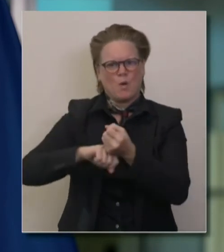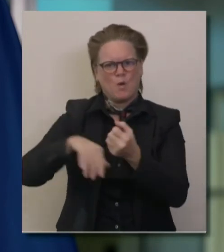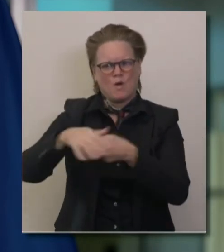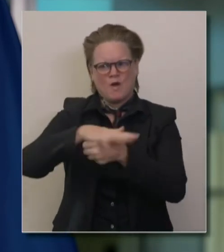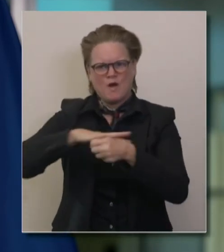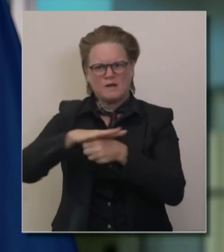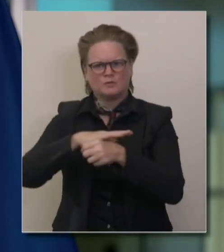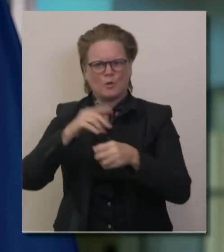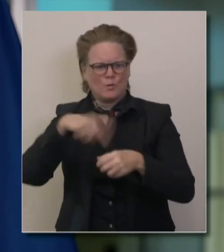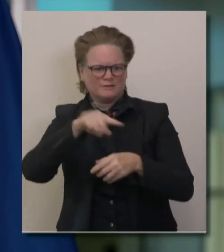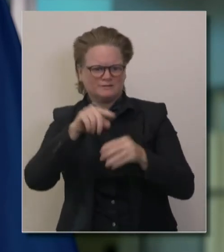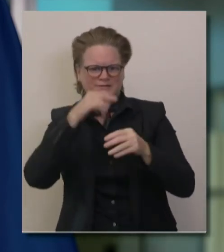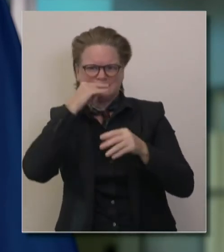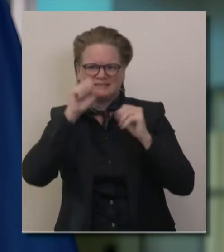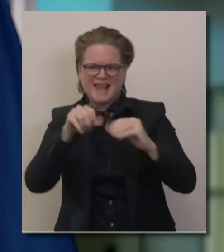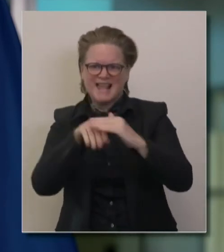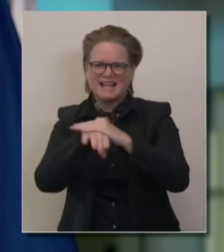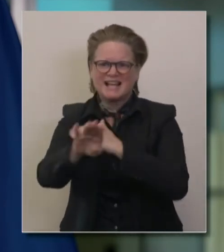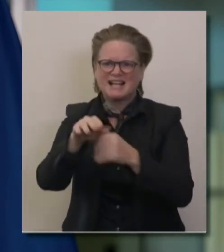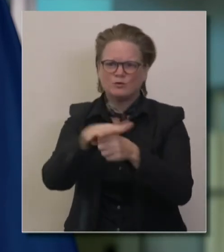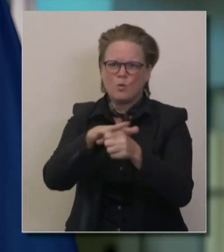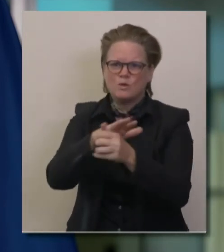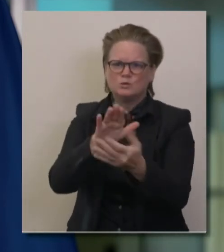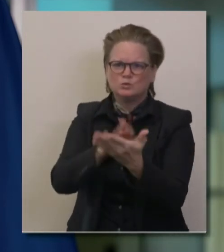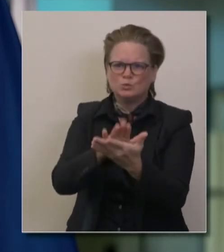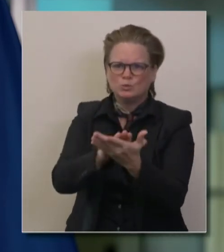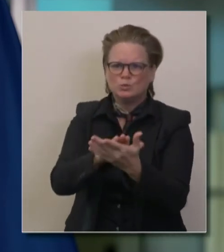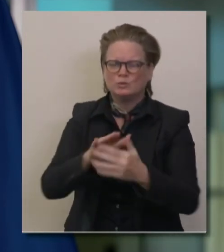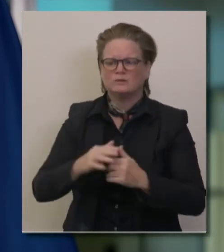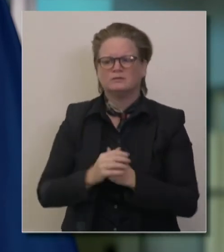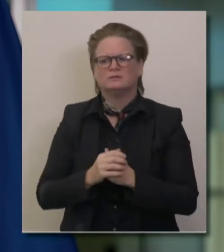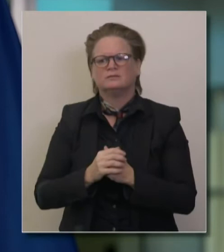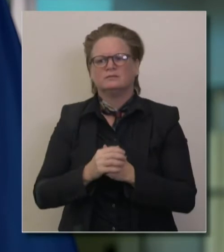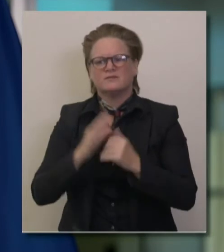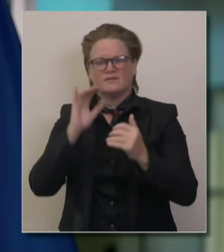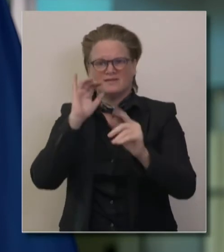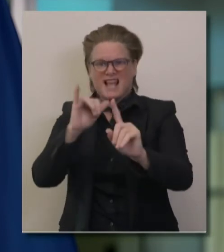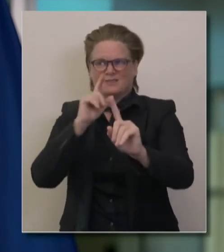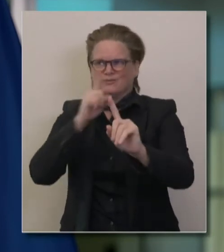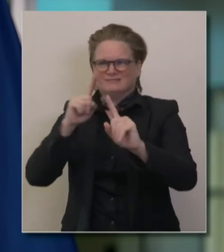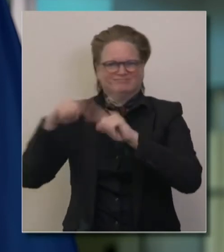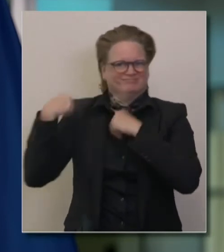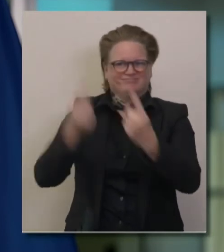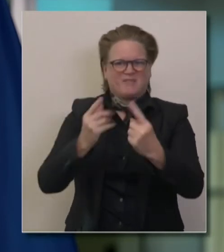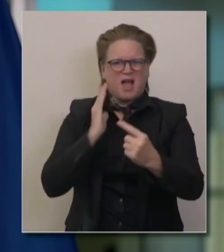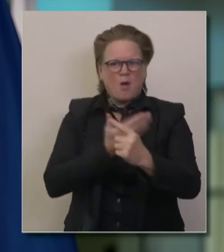in order to get our public schools back and operational as soon as possible.